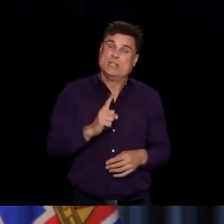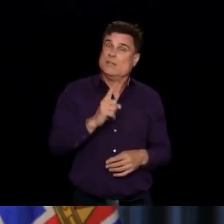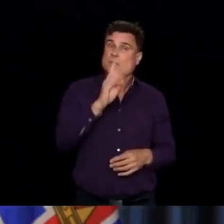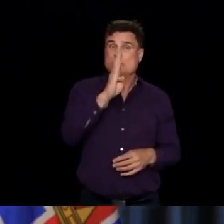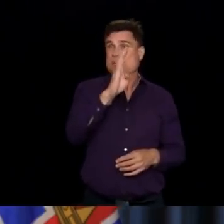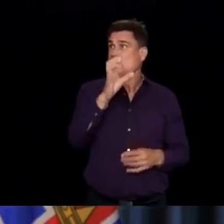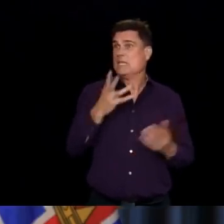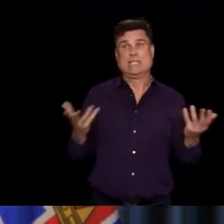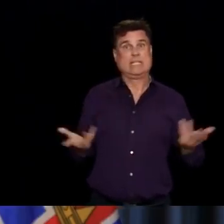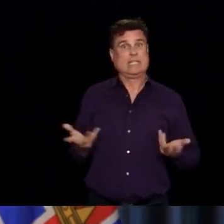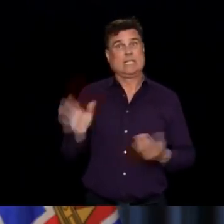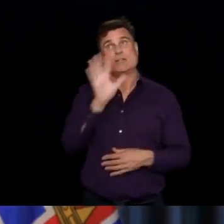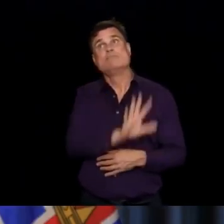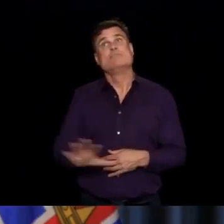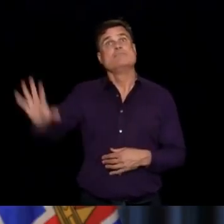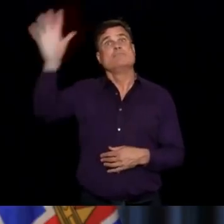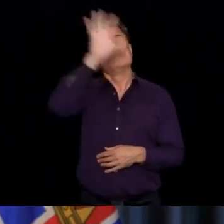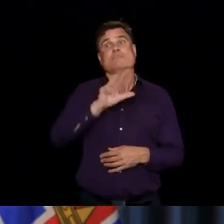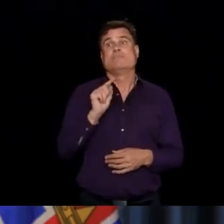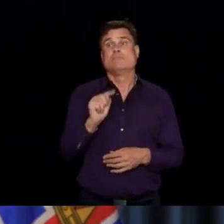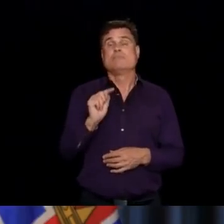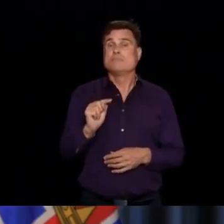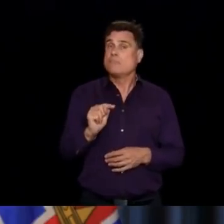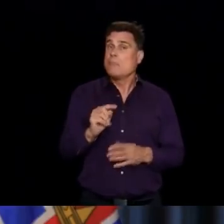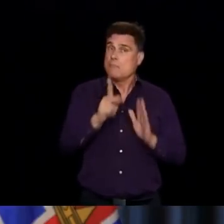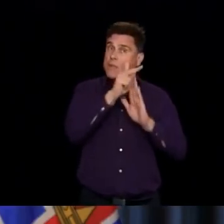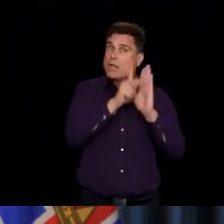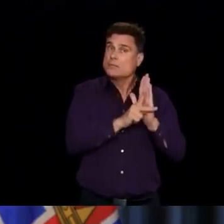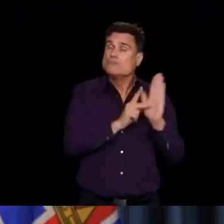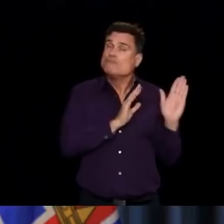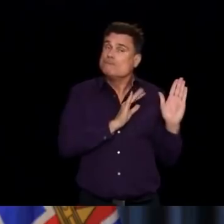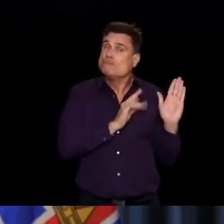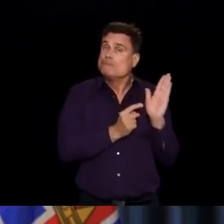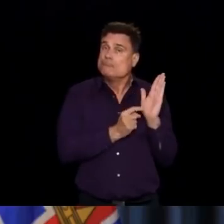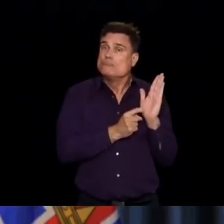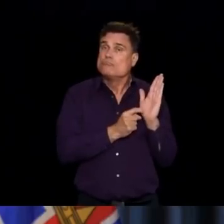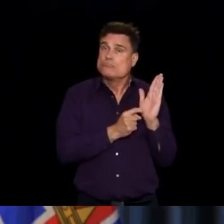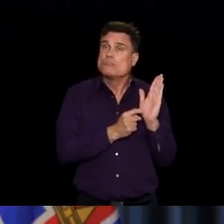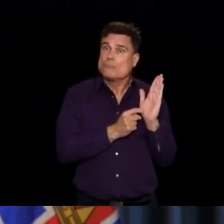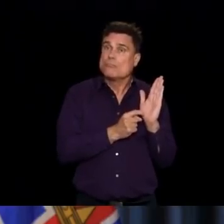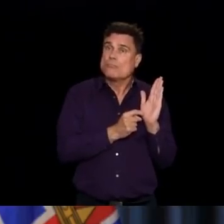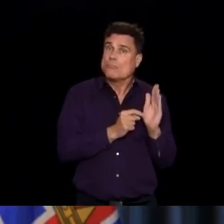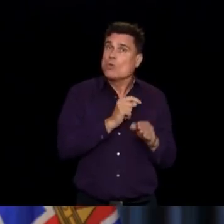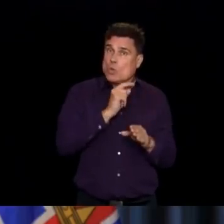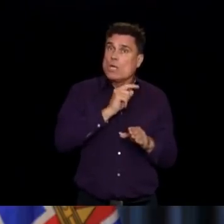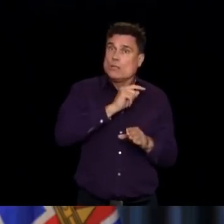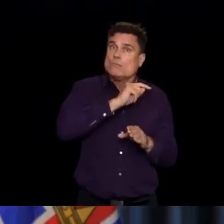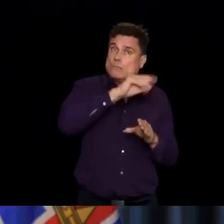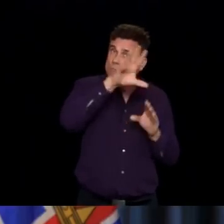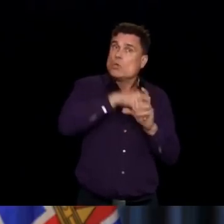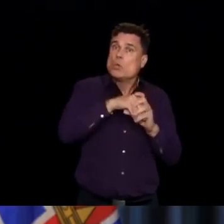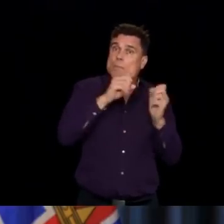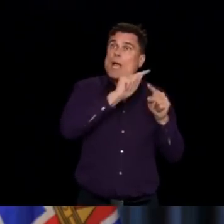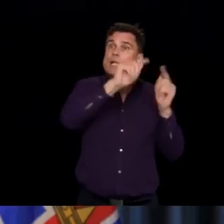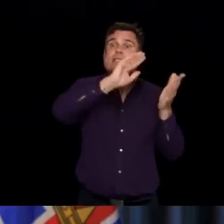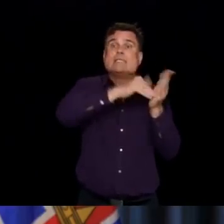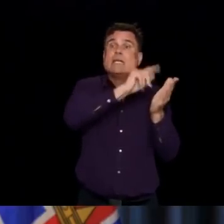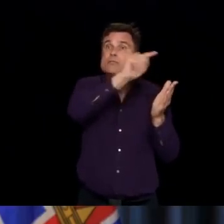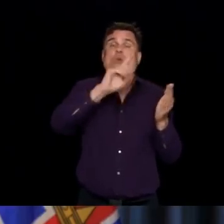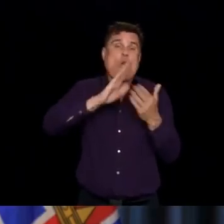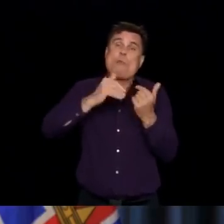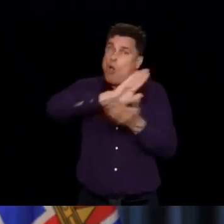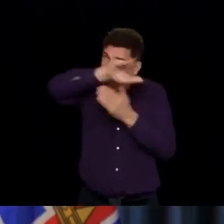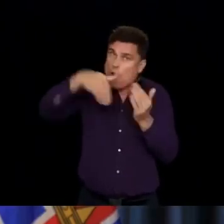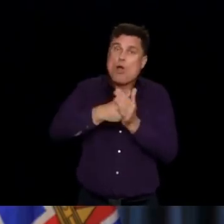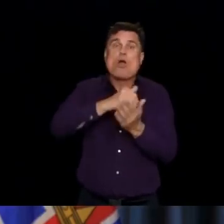beds. So we had a wide thing. know some people would like it wider, and there's several proposals to widen it out. This is a federal provincial measure, and those were